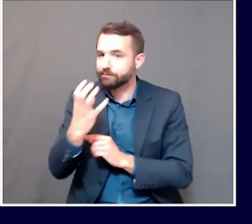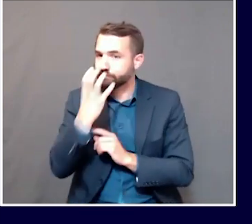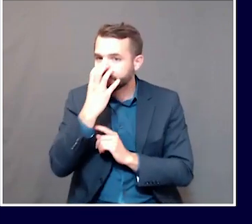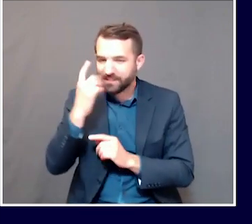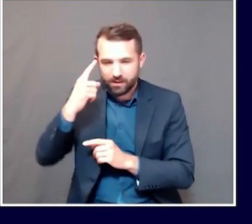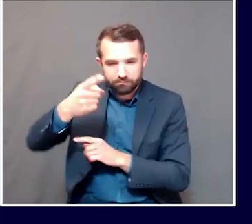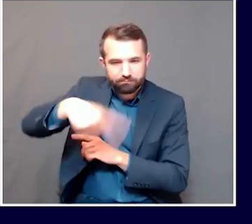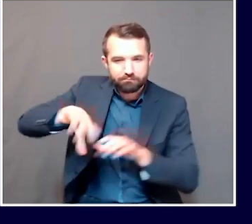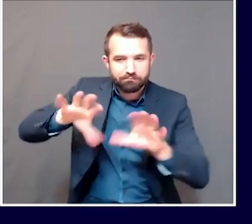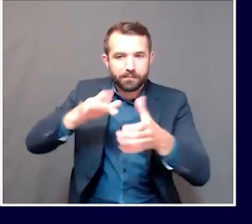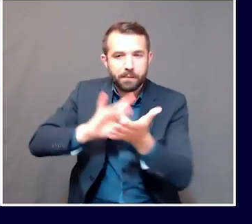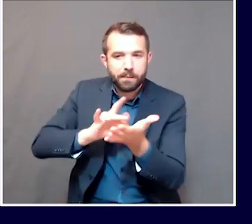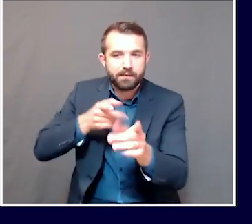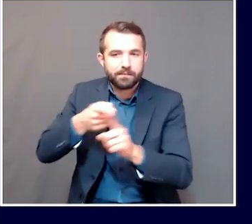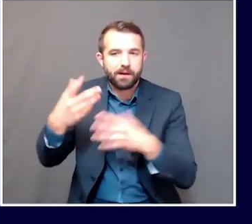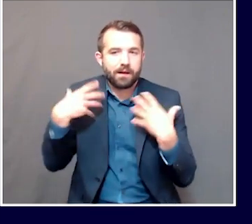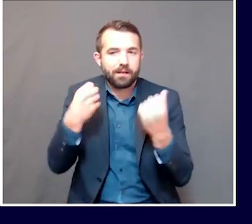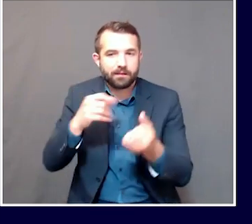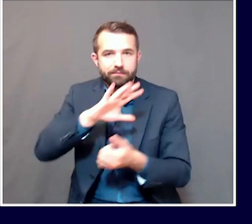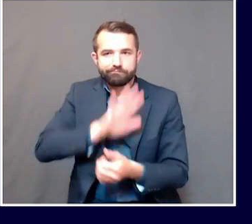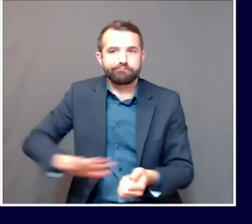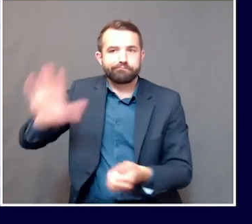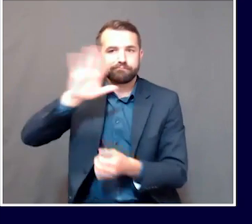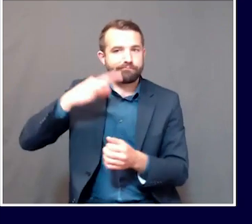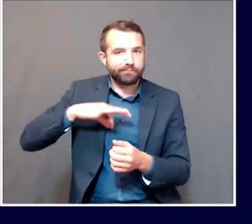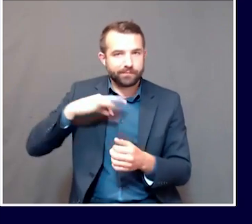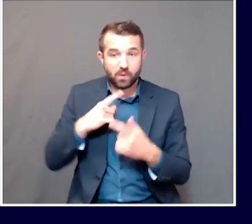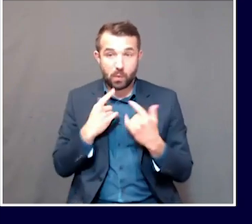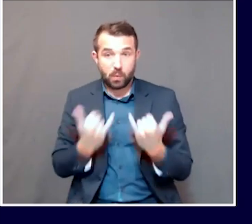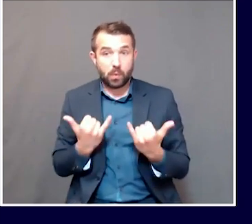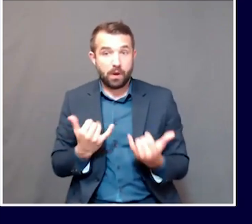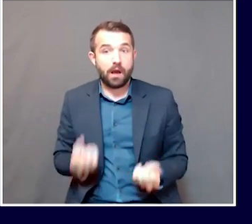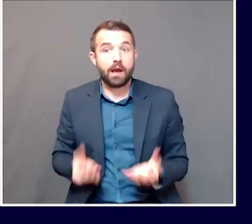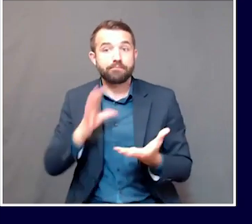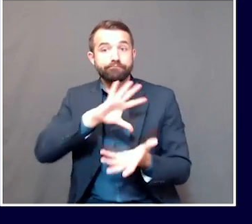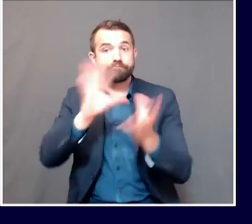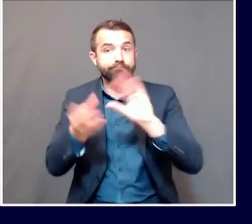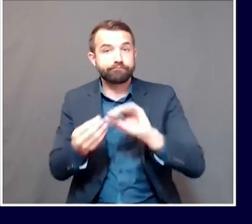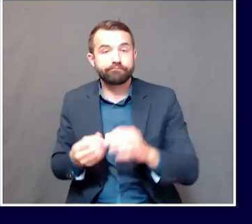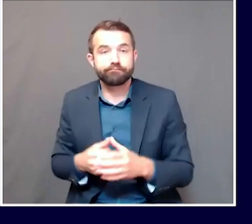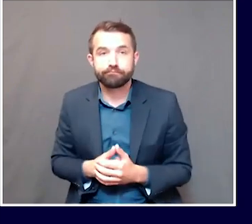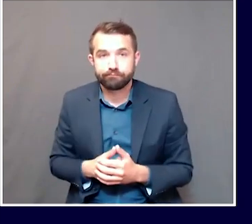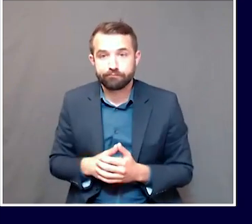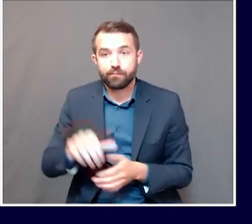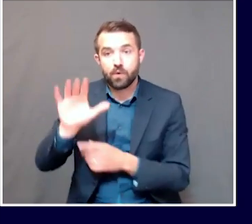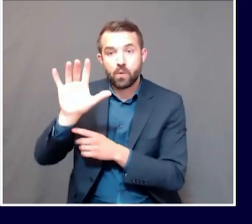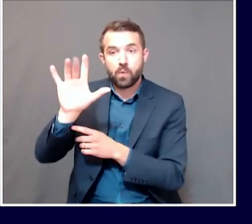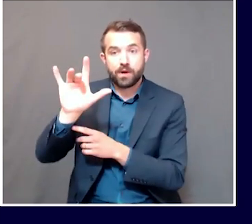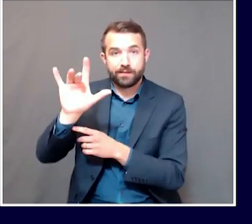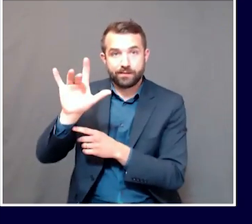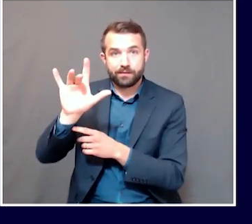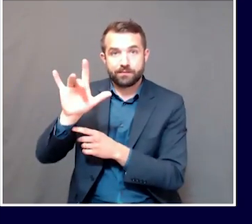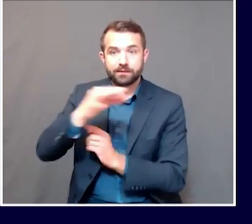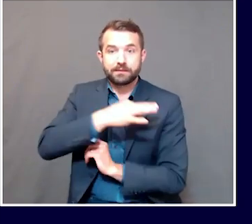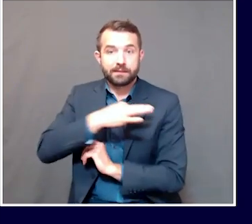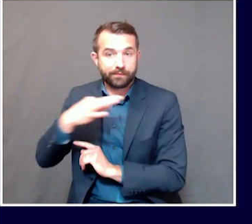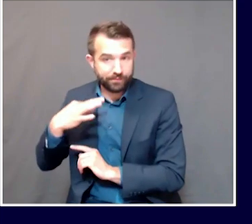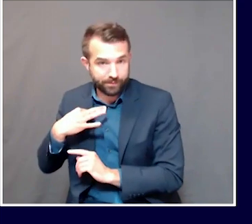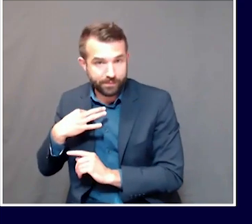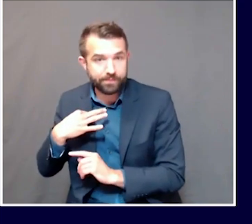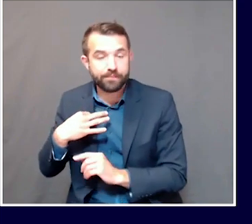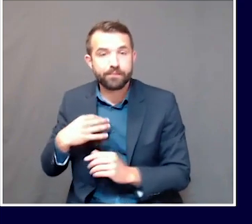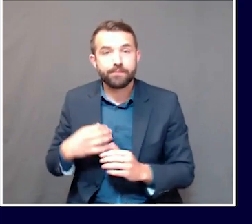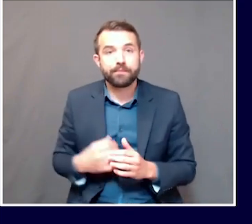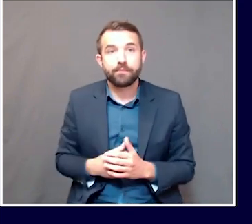today alone, the National Guard is fit testing approximately 25 staff members, primarily at the South